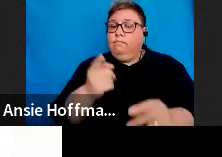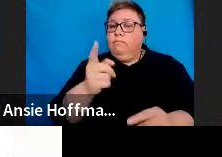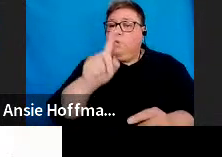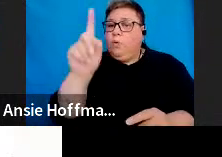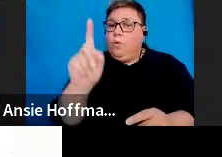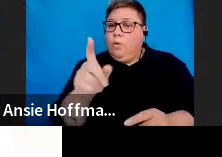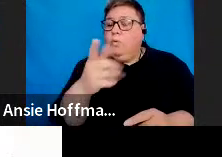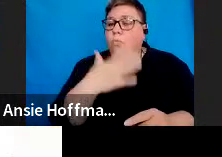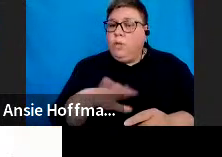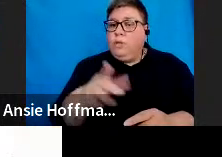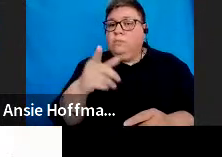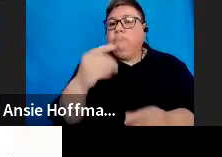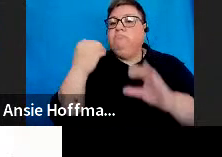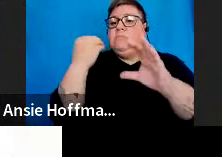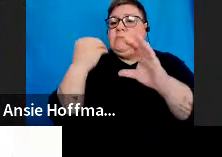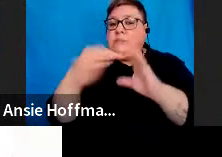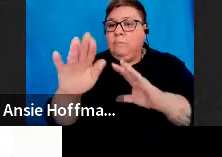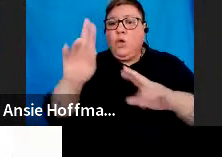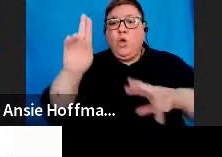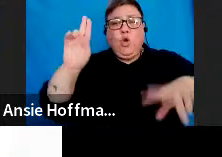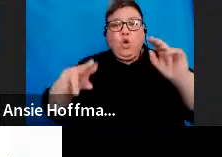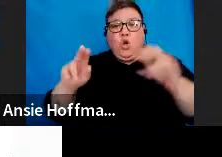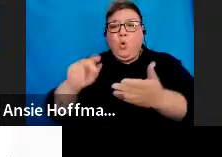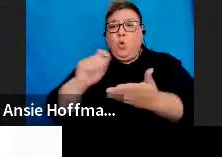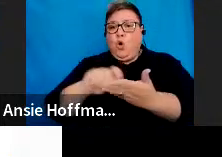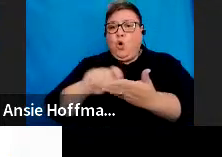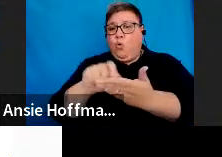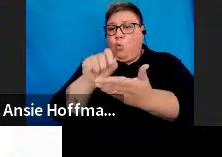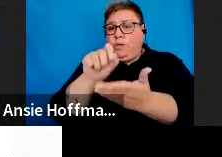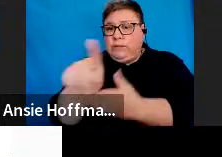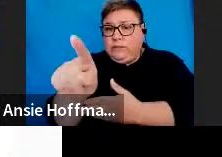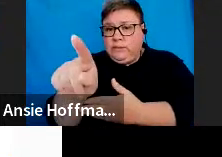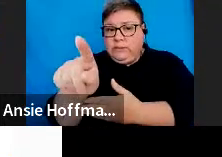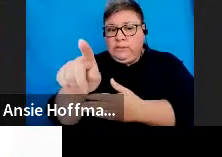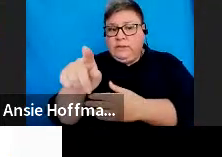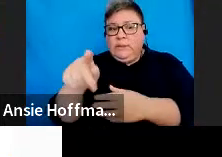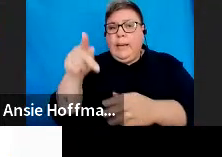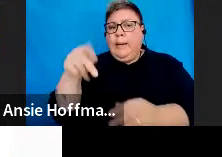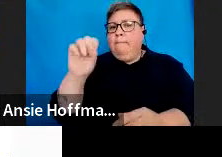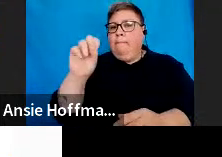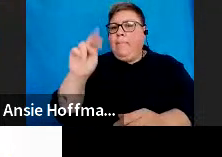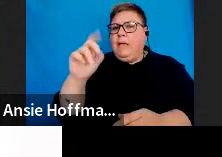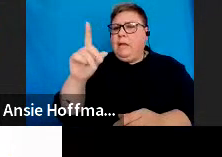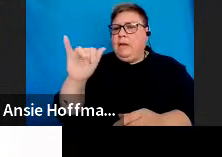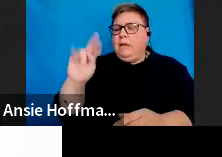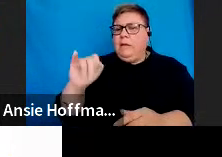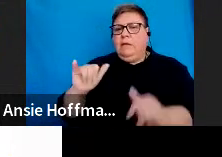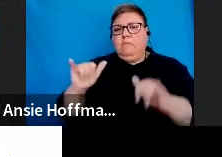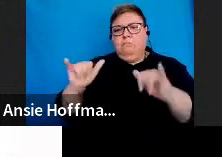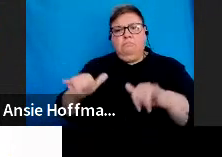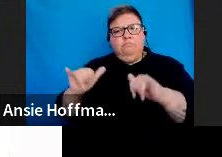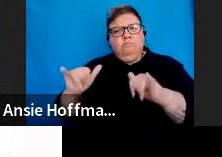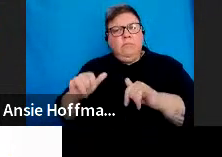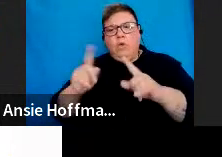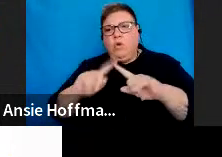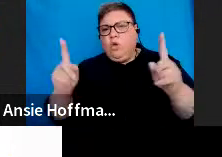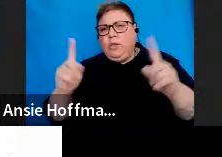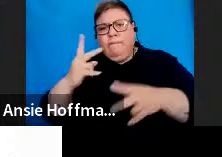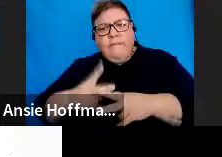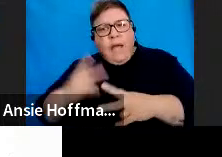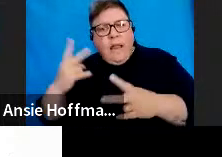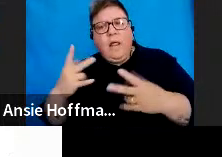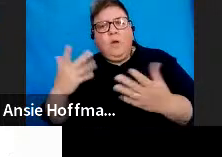submit a new request. There's pending requests that's requests that have not been completed or not been finalized.